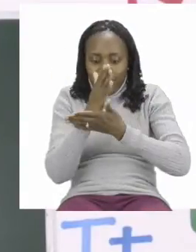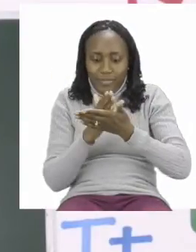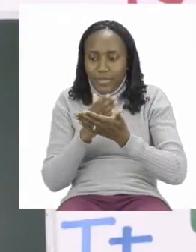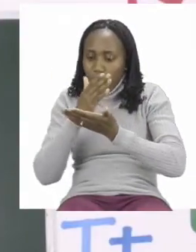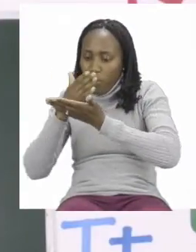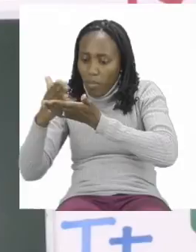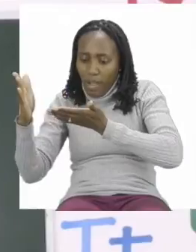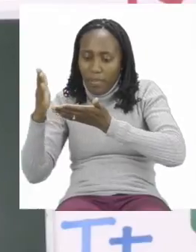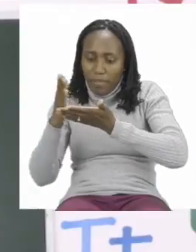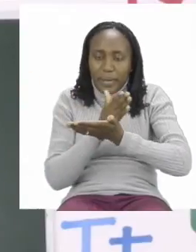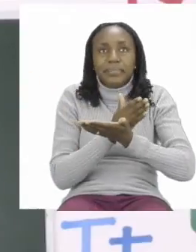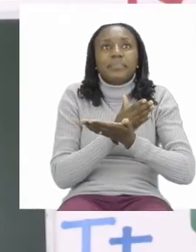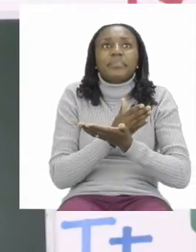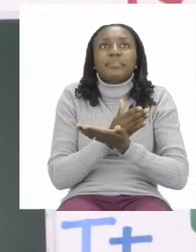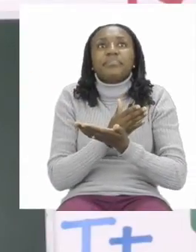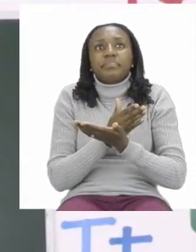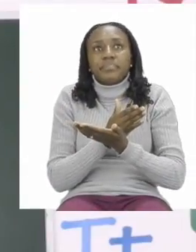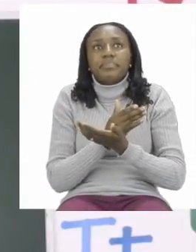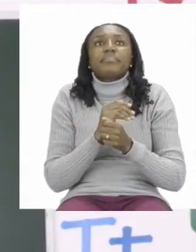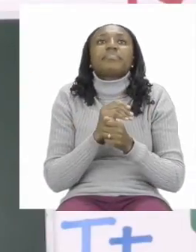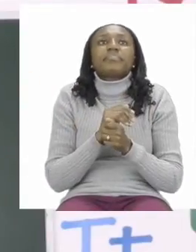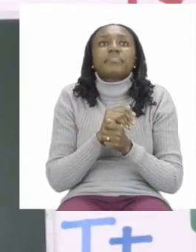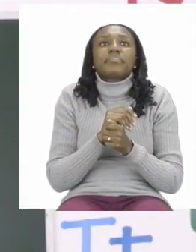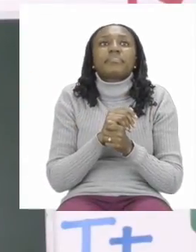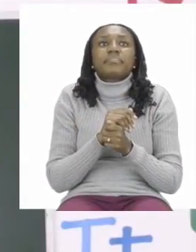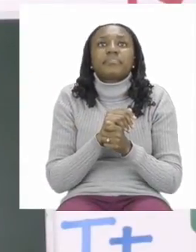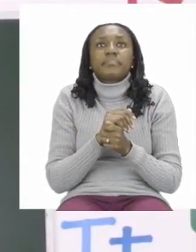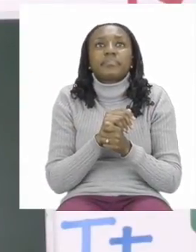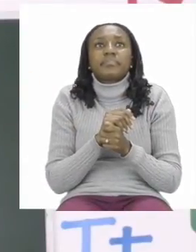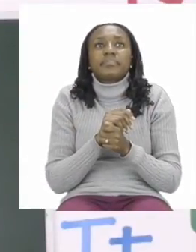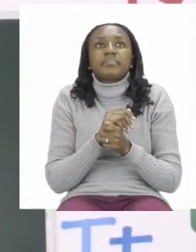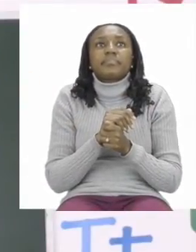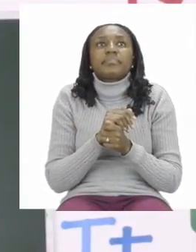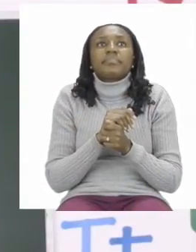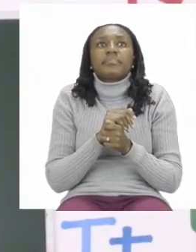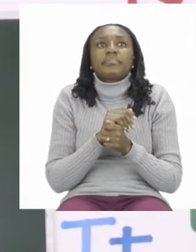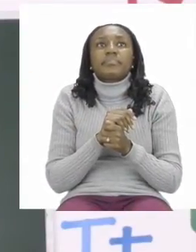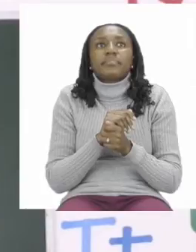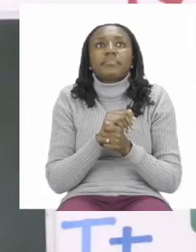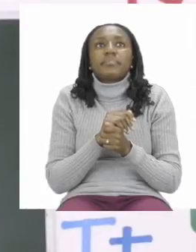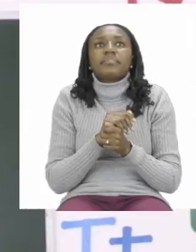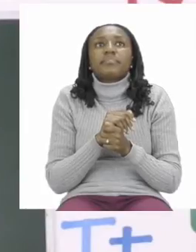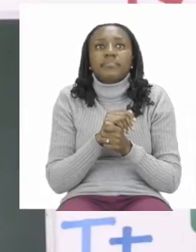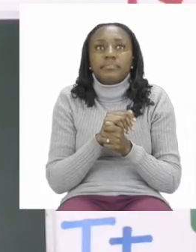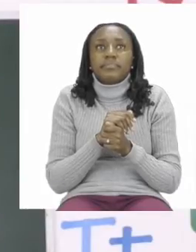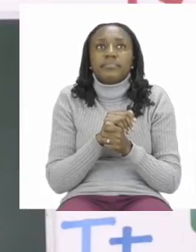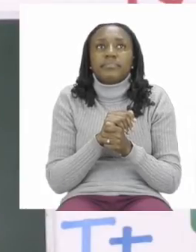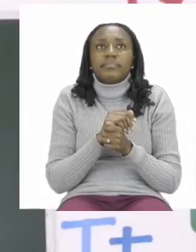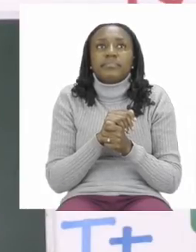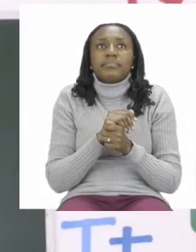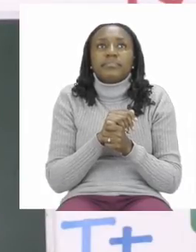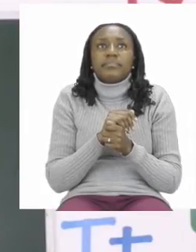two parts. One two. And then after that that's how we are going to share